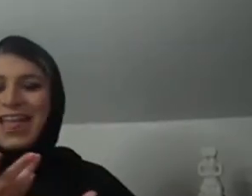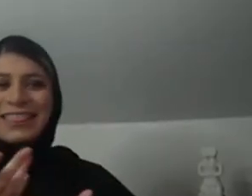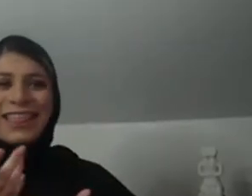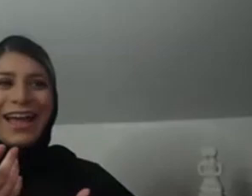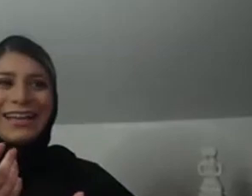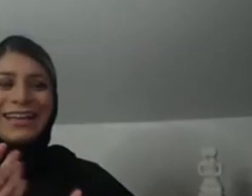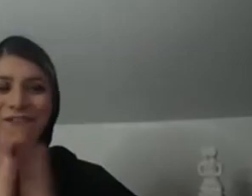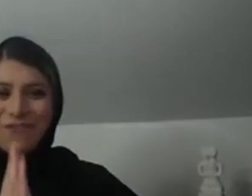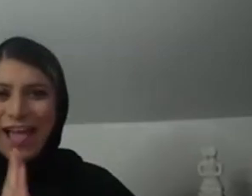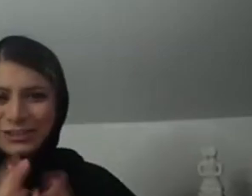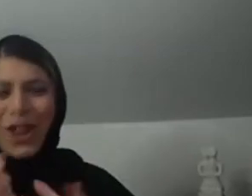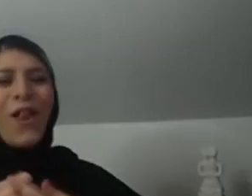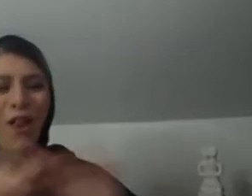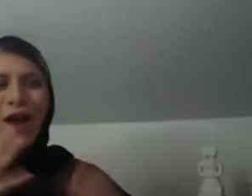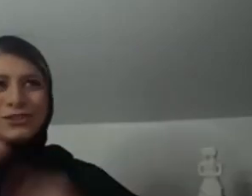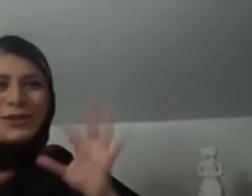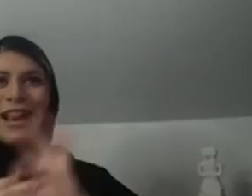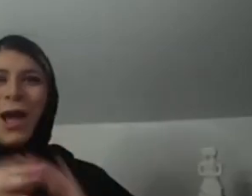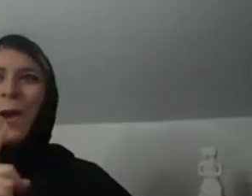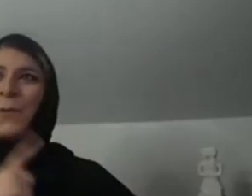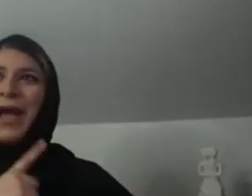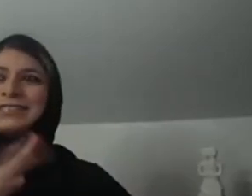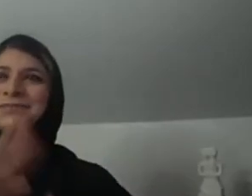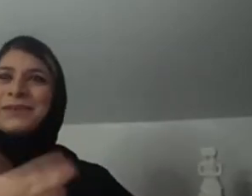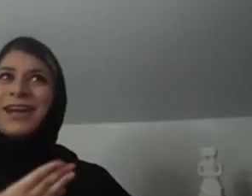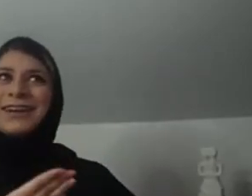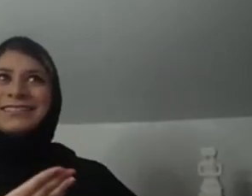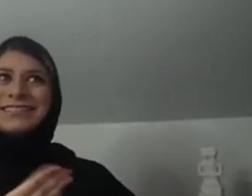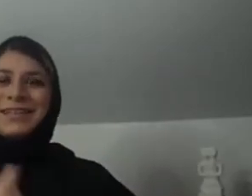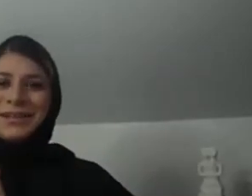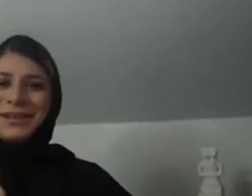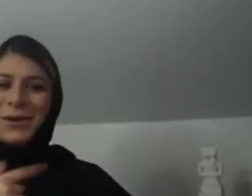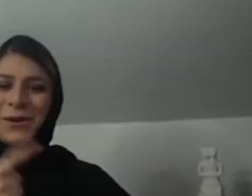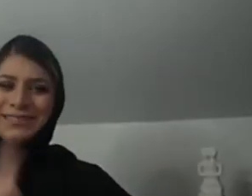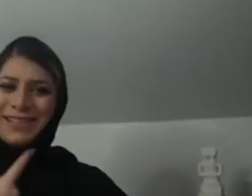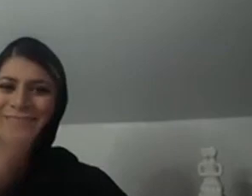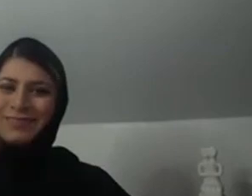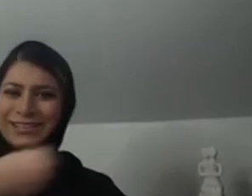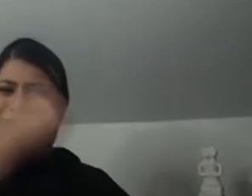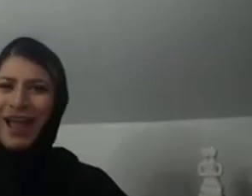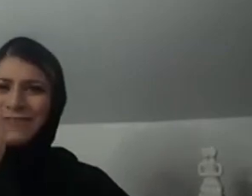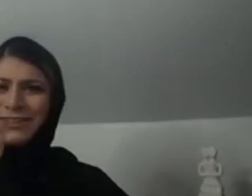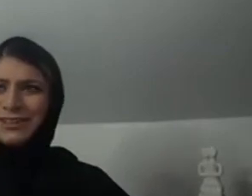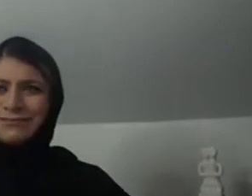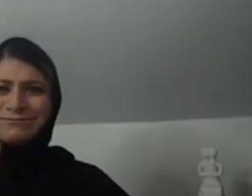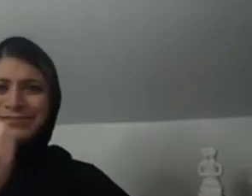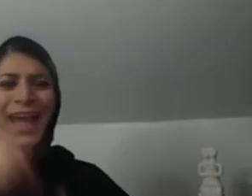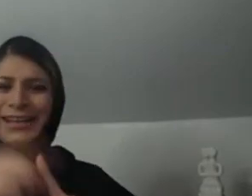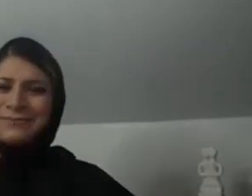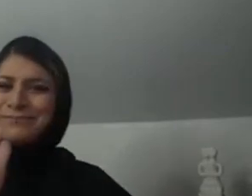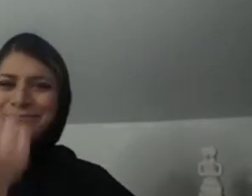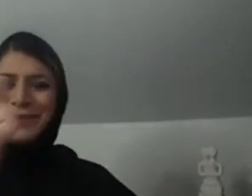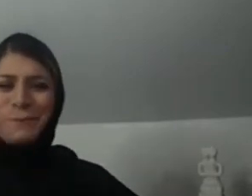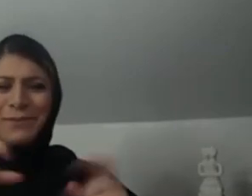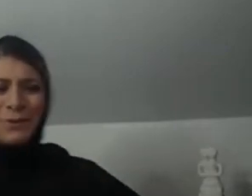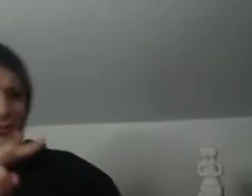Yes. That opens up a lot of questions in relation to my faith. You know,